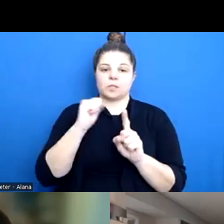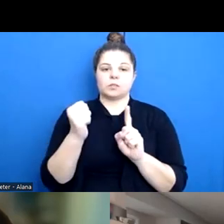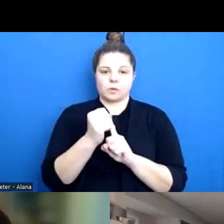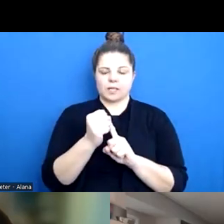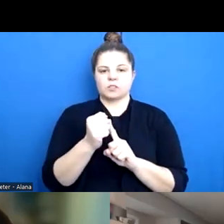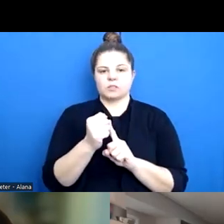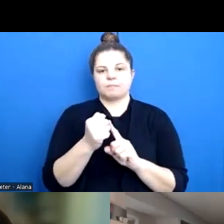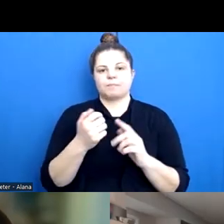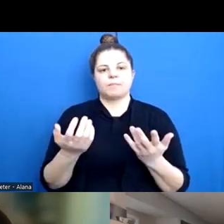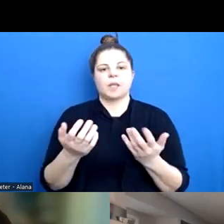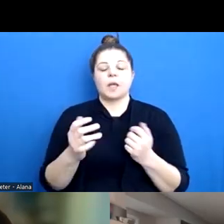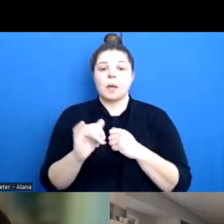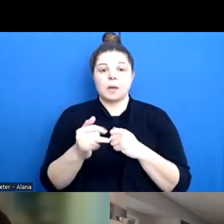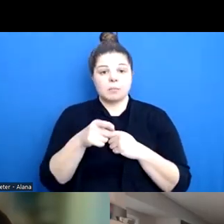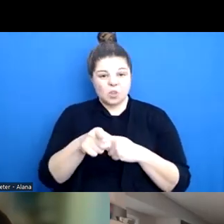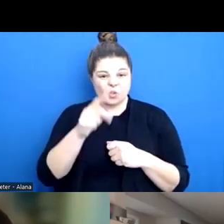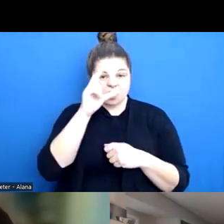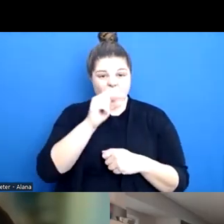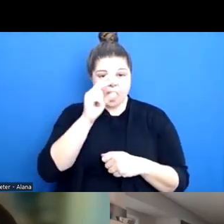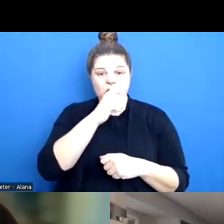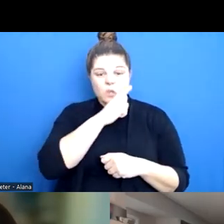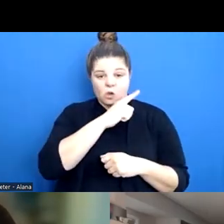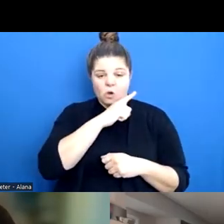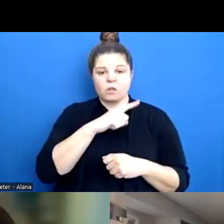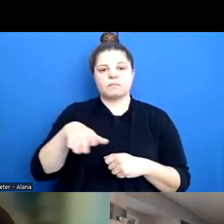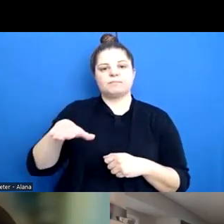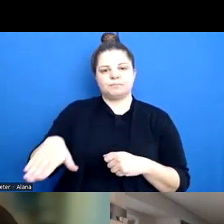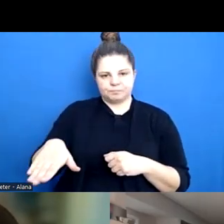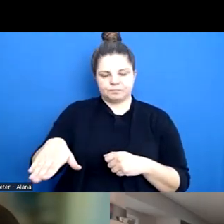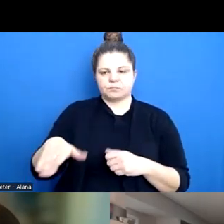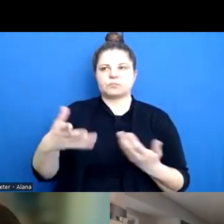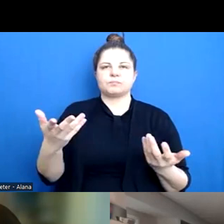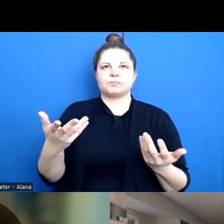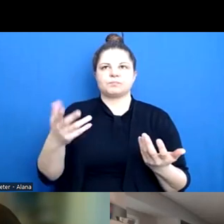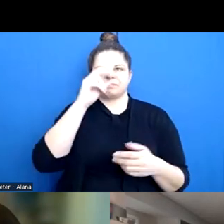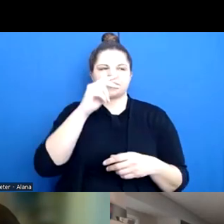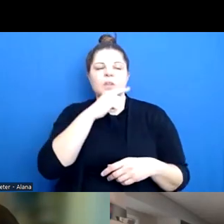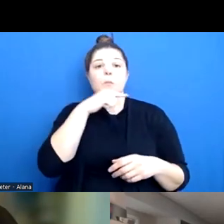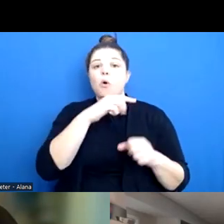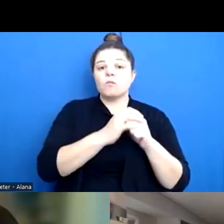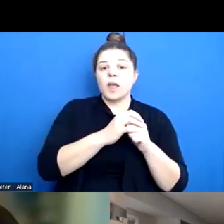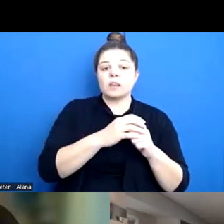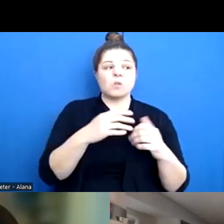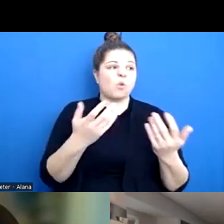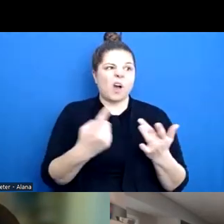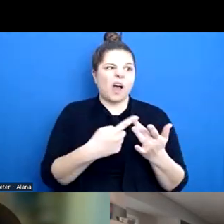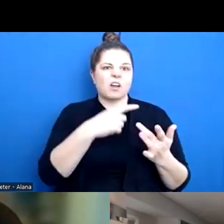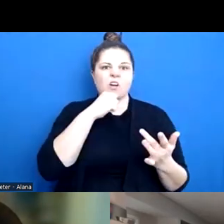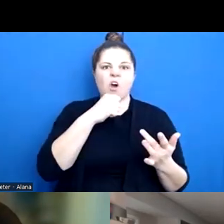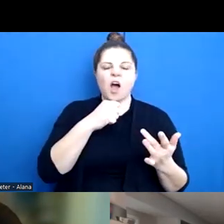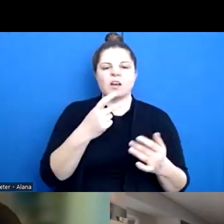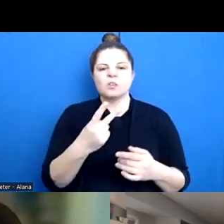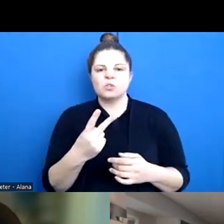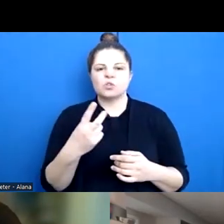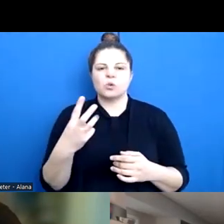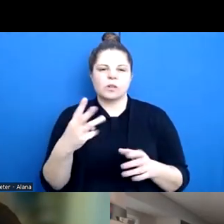a young girl and your boyfriend or some guy who's interested in you is two or three years older,